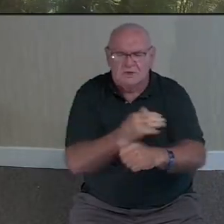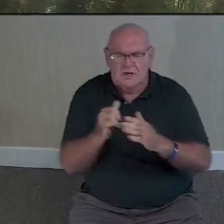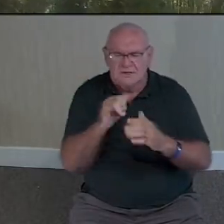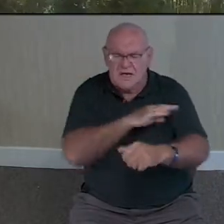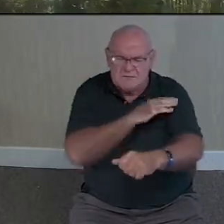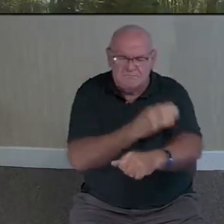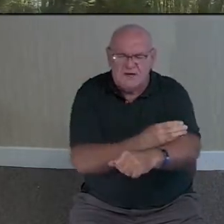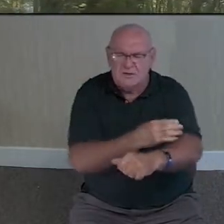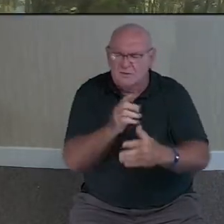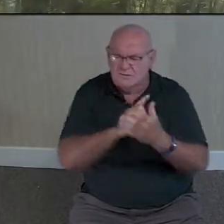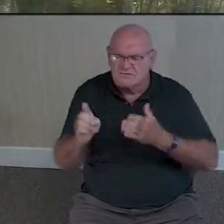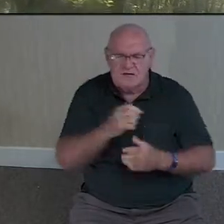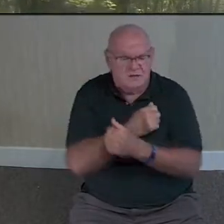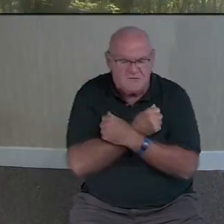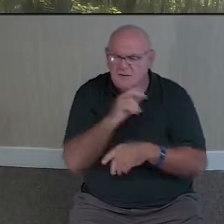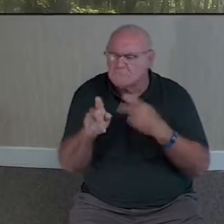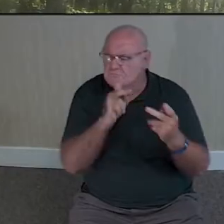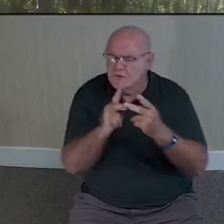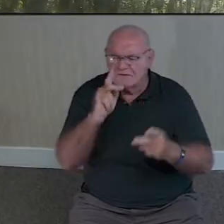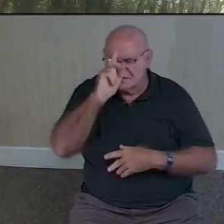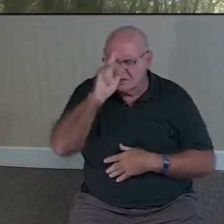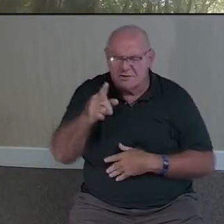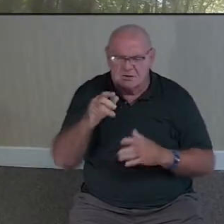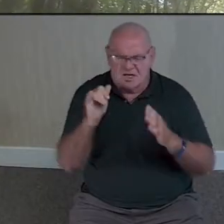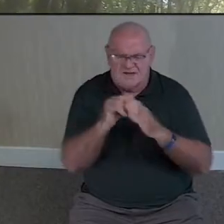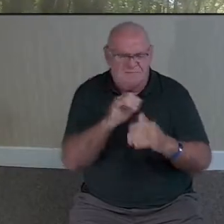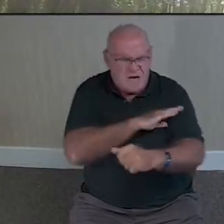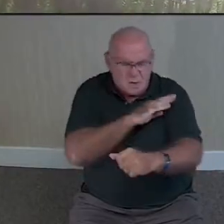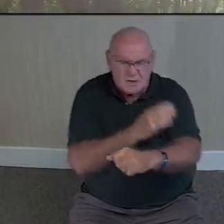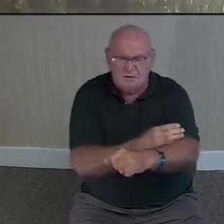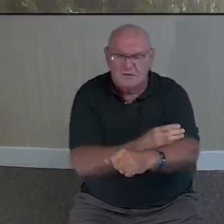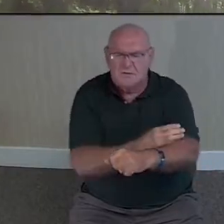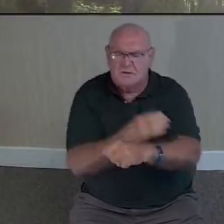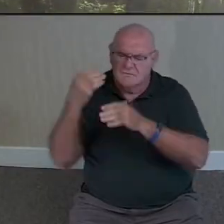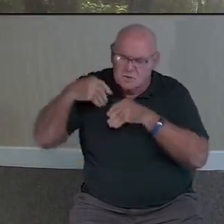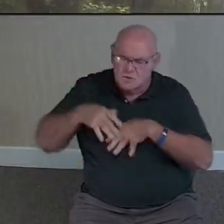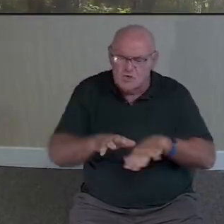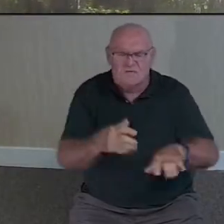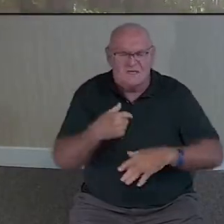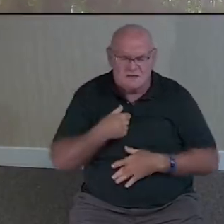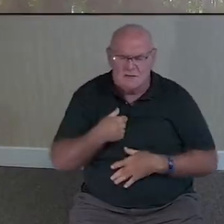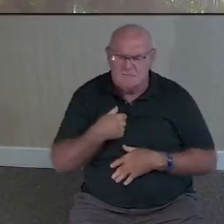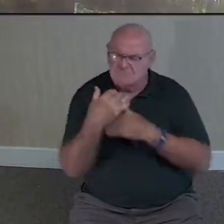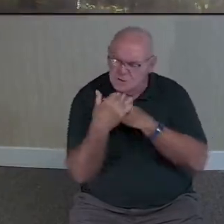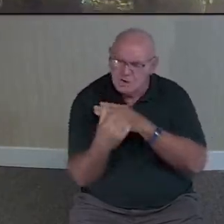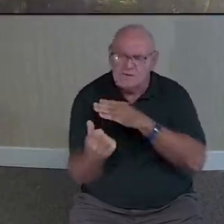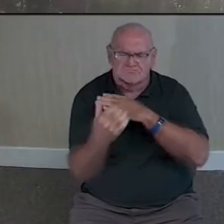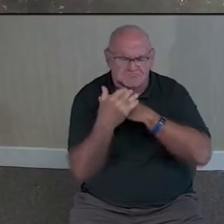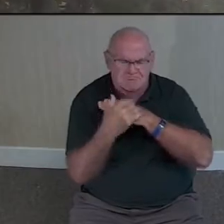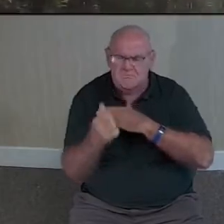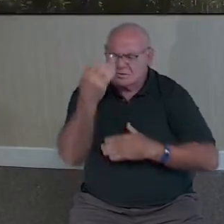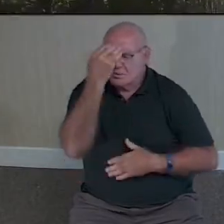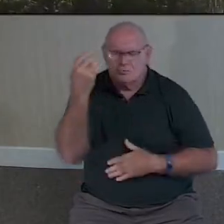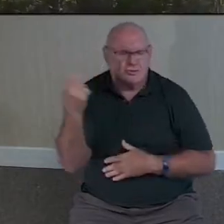power is divine love. It's perfect intelligence. And that power flows through me, calling me on to know